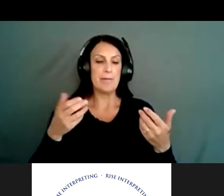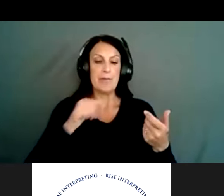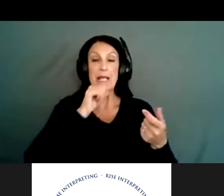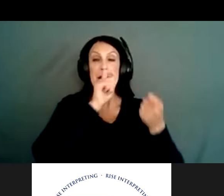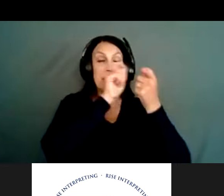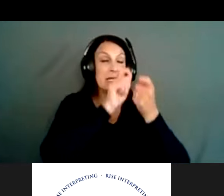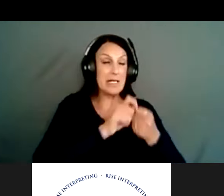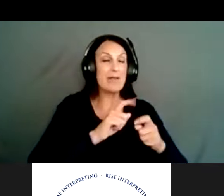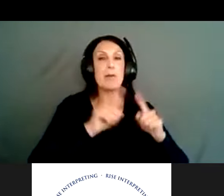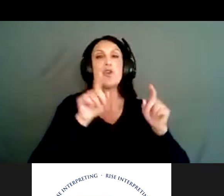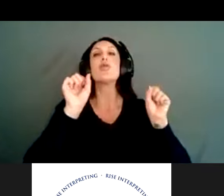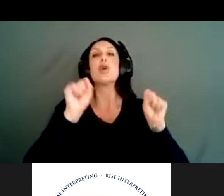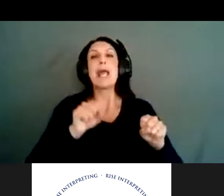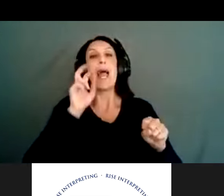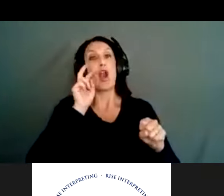but you can sort by county.